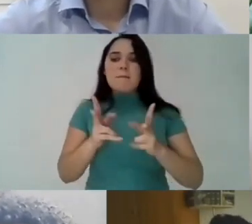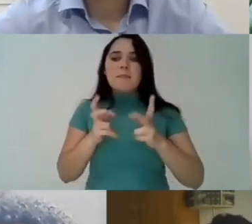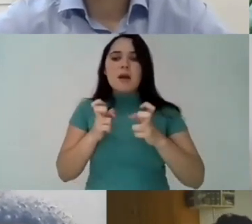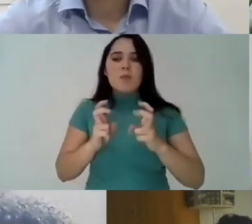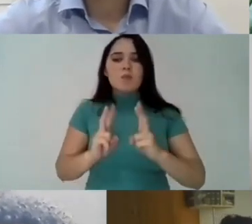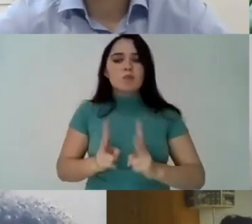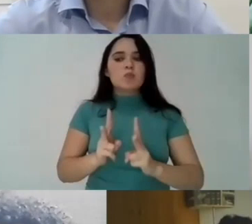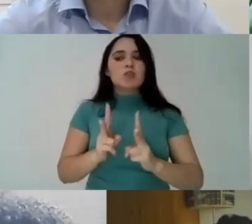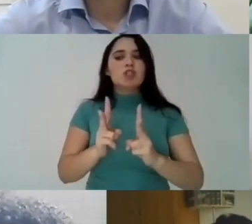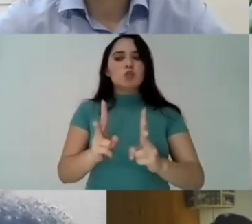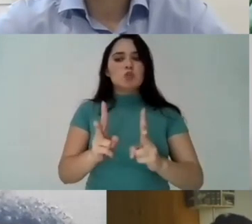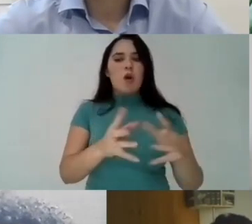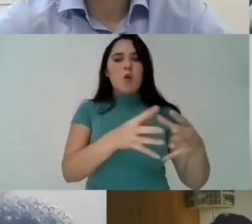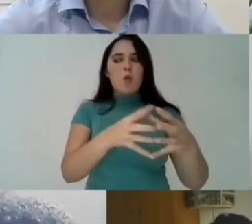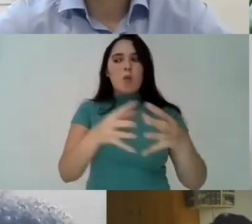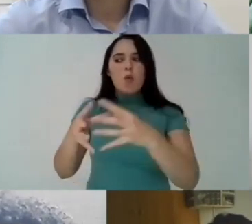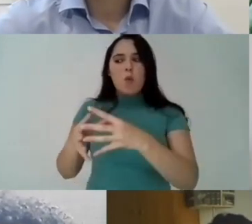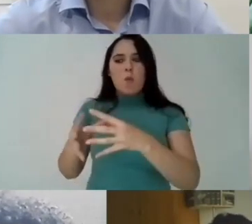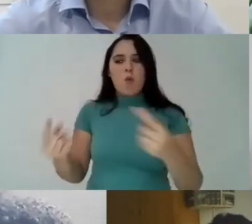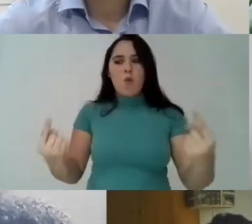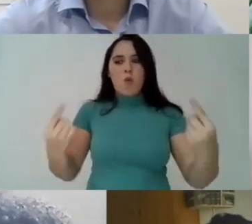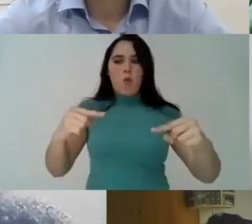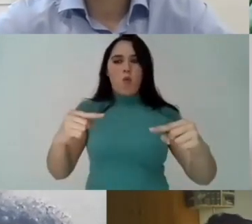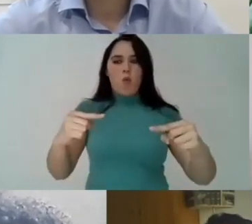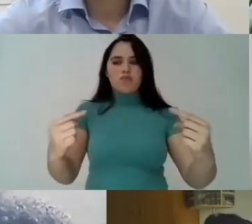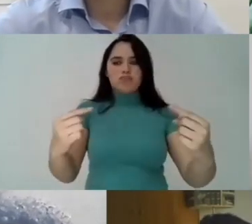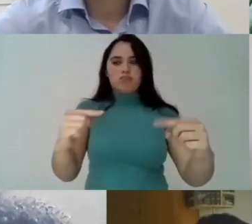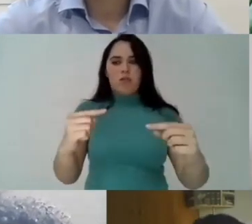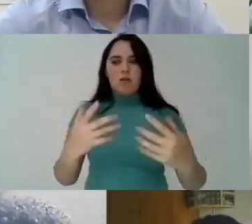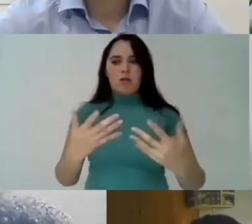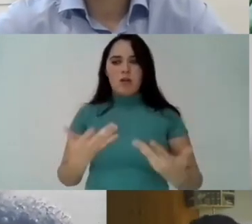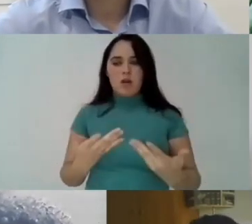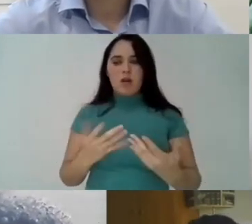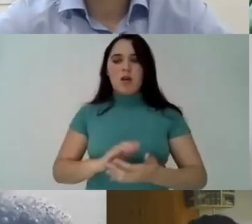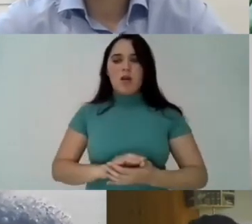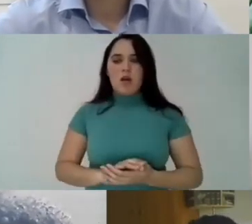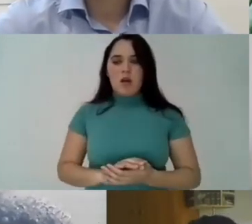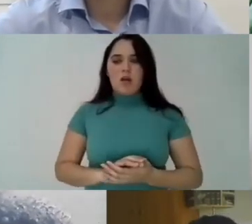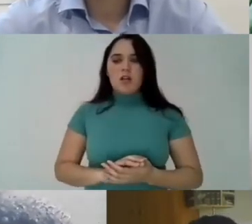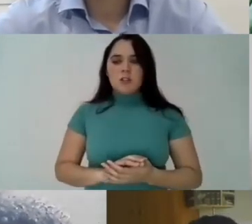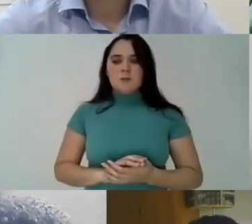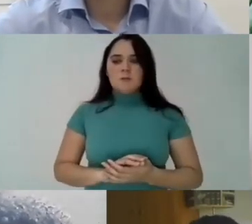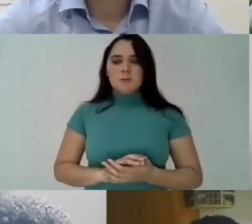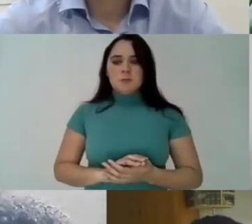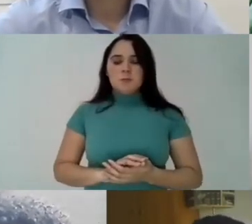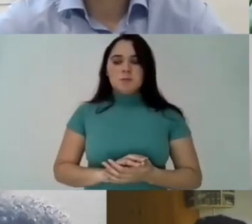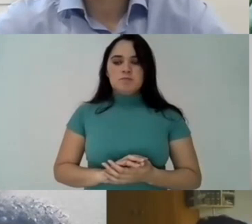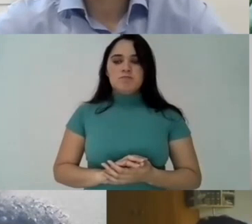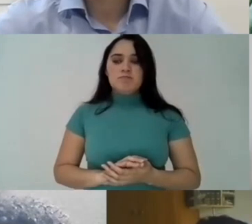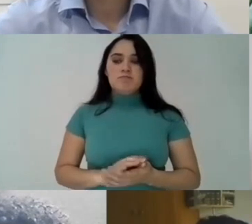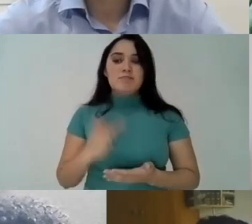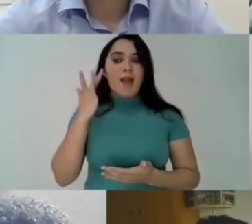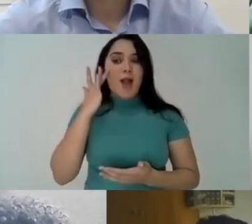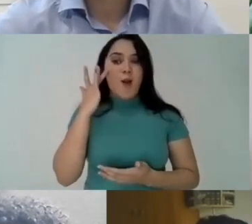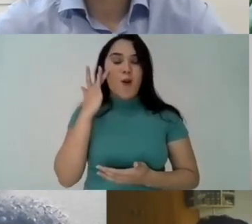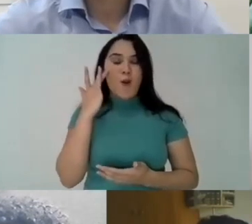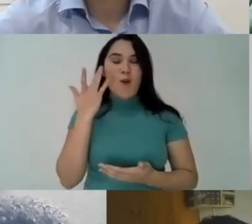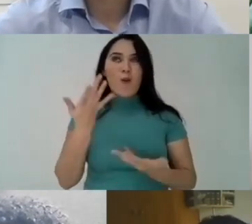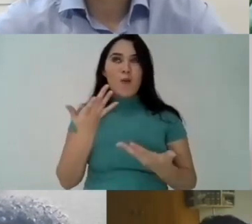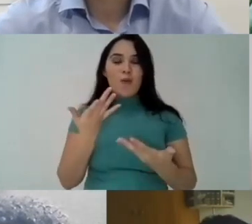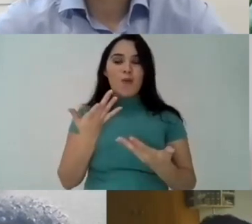that this is talking from the point of view of someone who works who is inserted in the academic environment